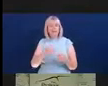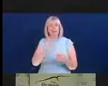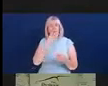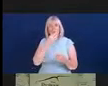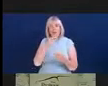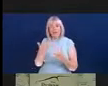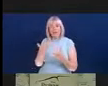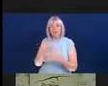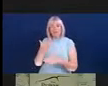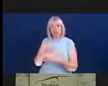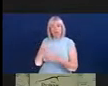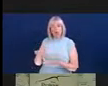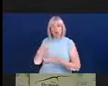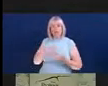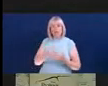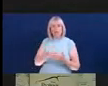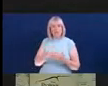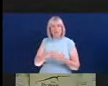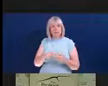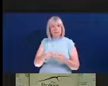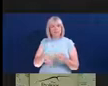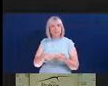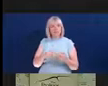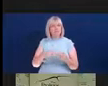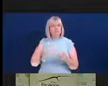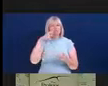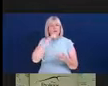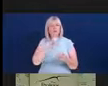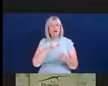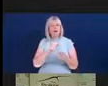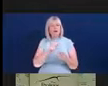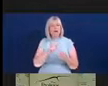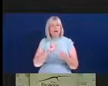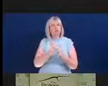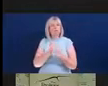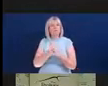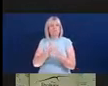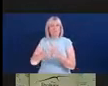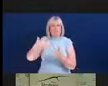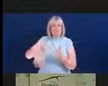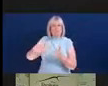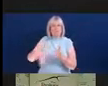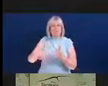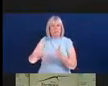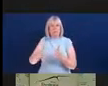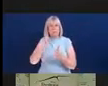remember that not all adjustments cost lots of money. The smallest changes can have the biggest effects.